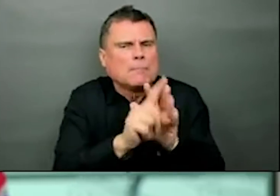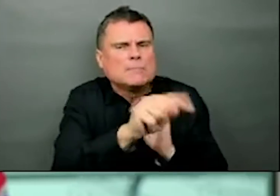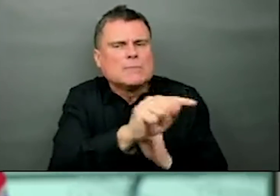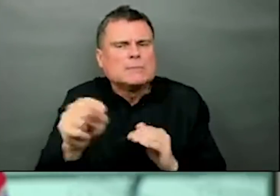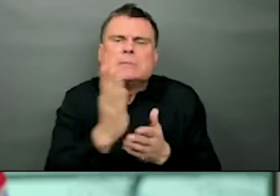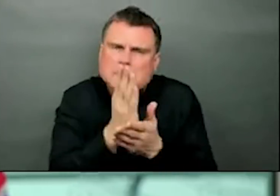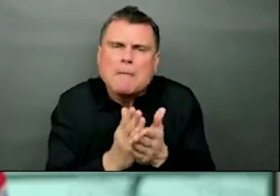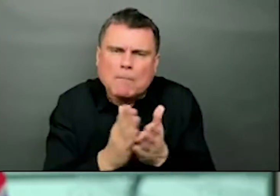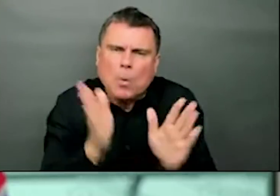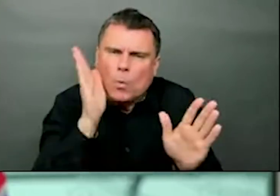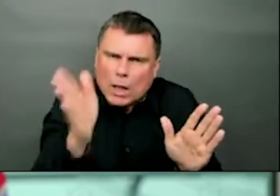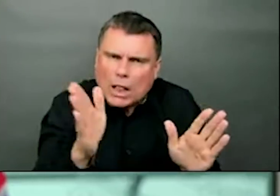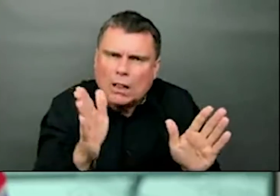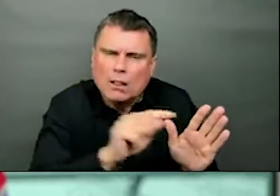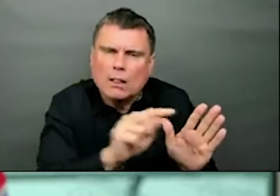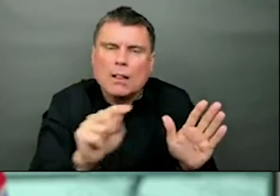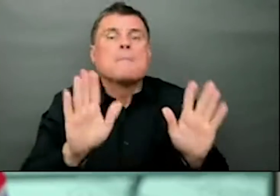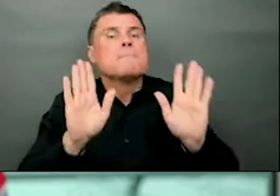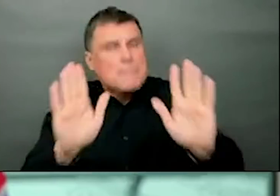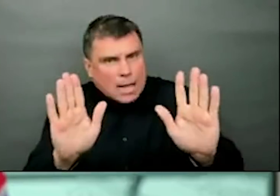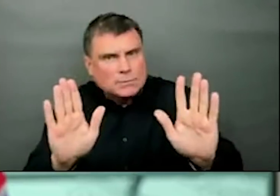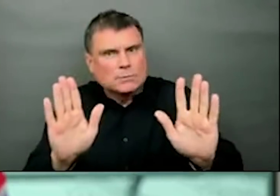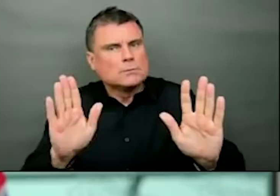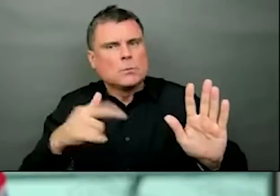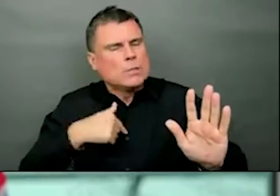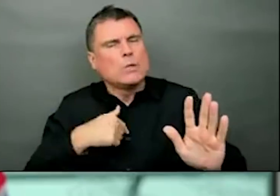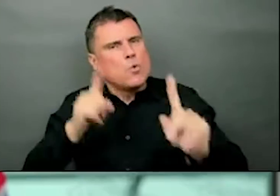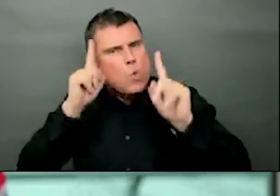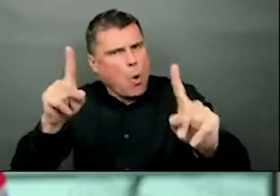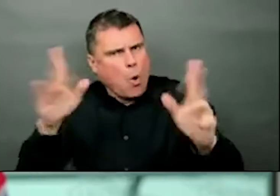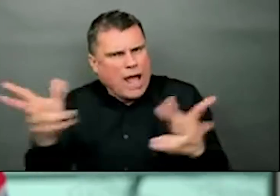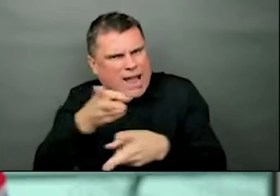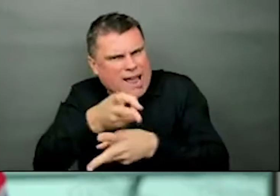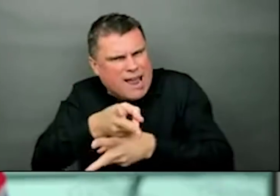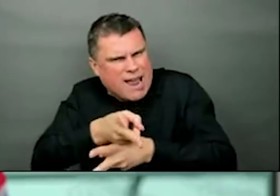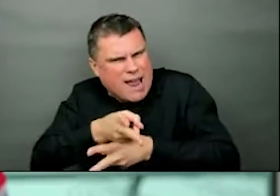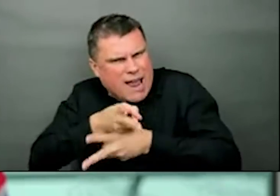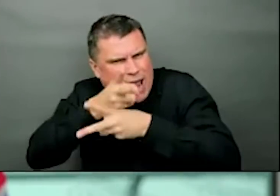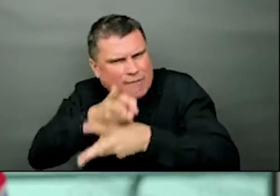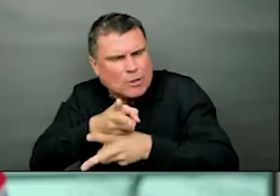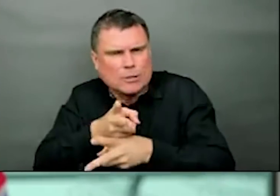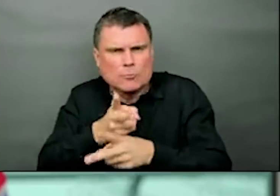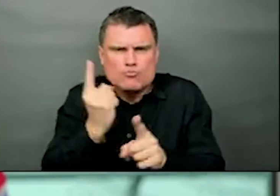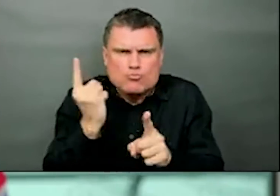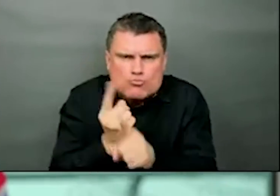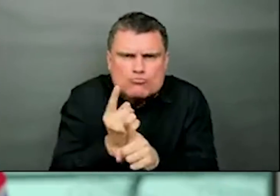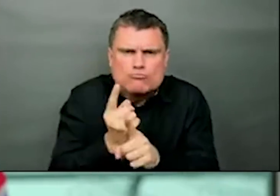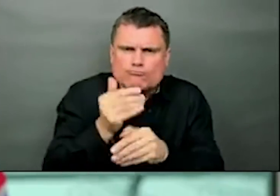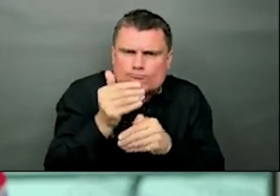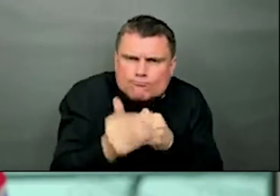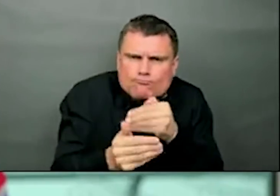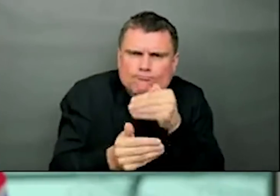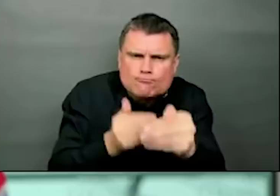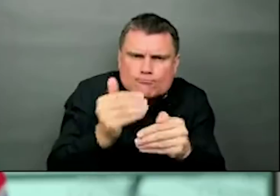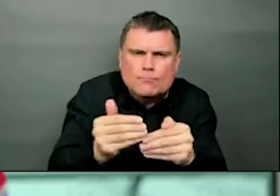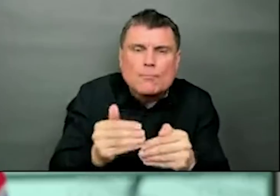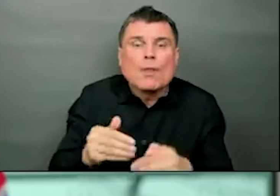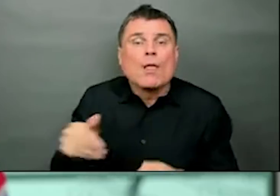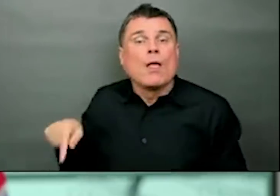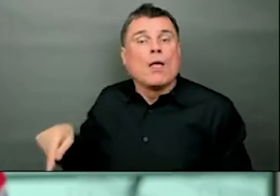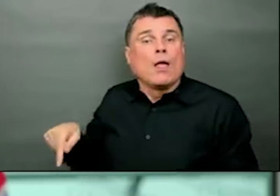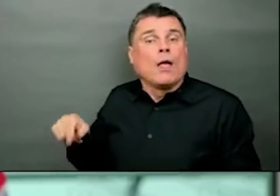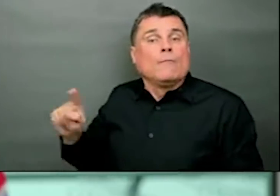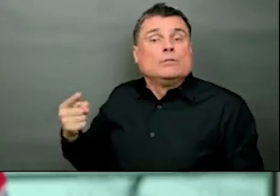up and get ready for our mass clinics. And we are starting, as you know, with our most vulnerable seniors and elders in our